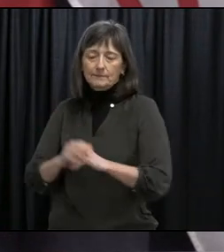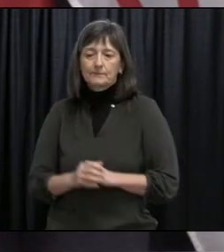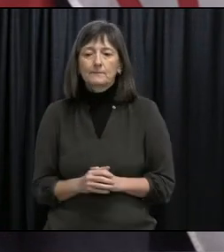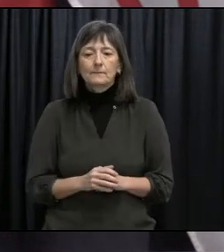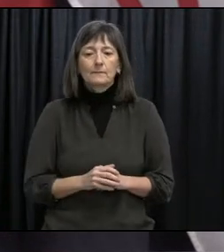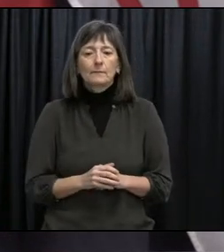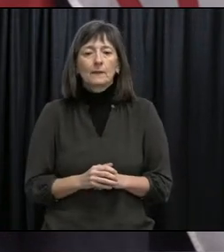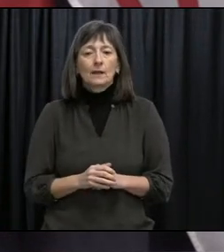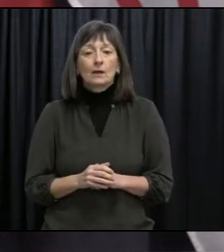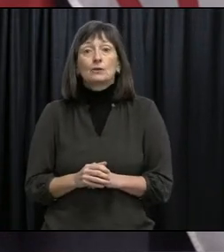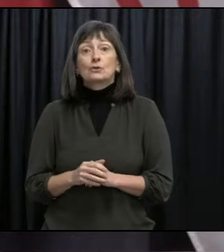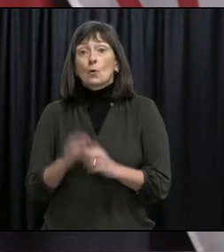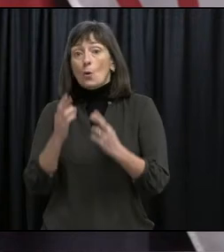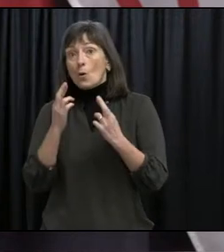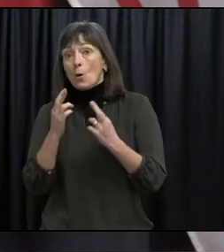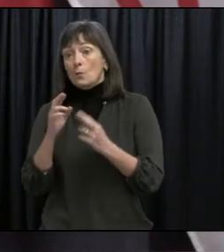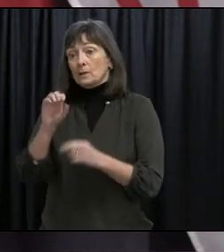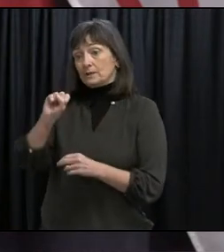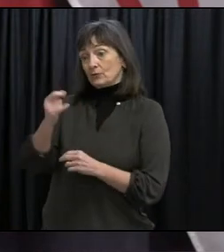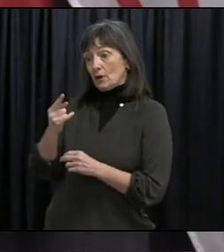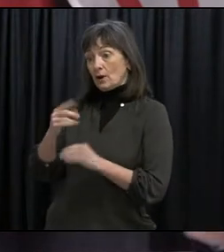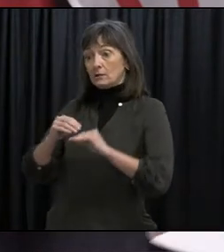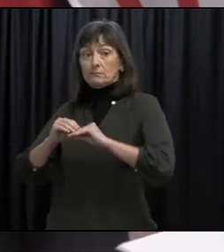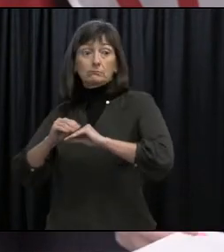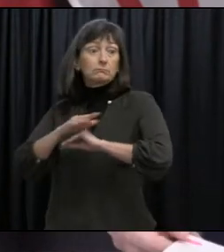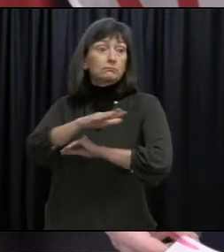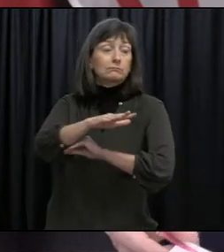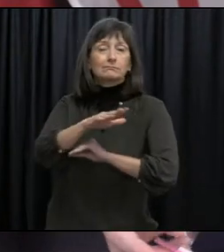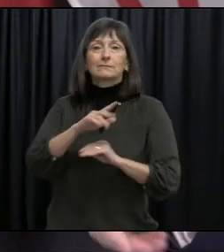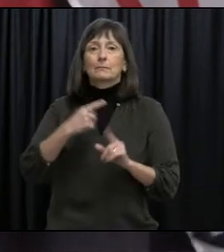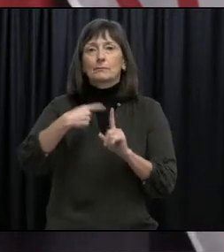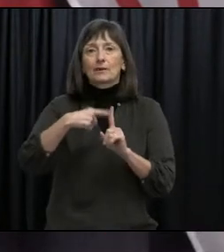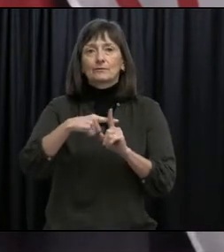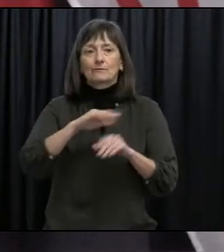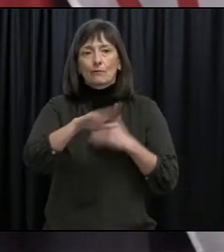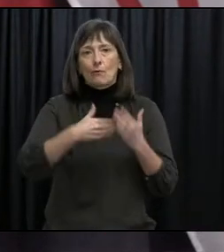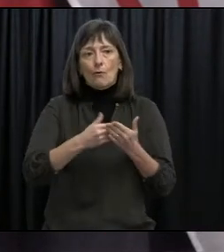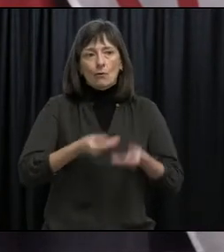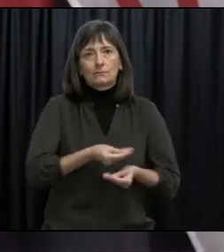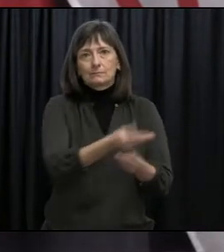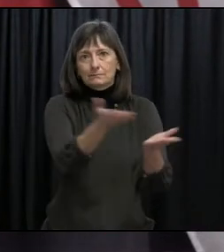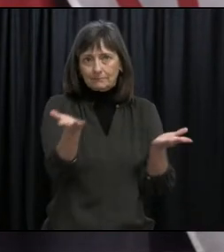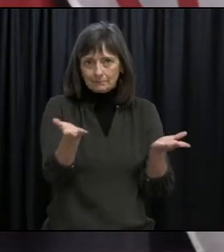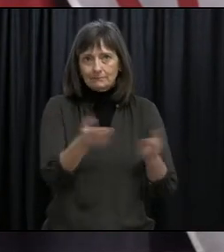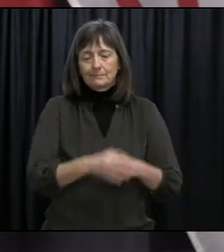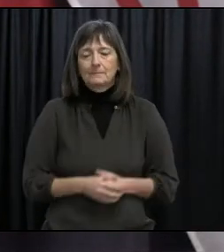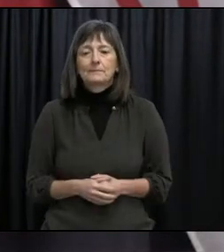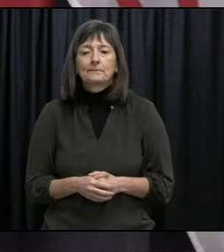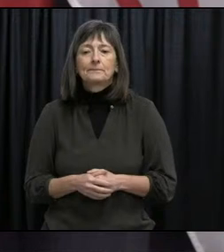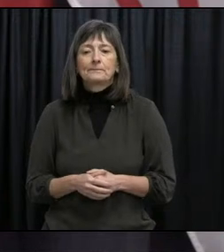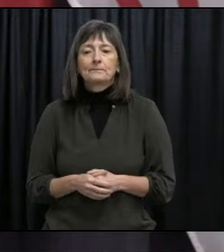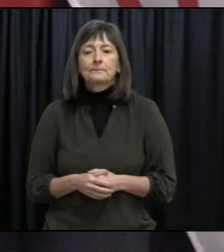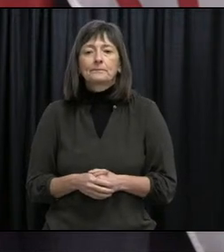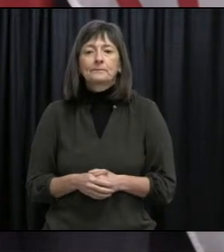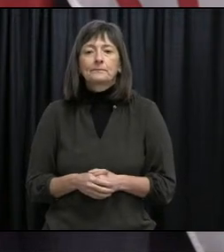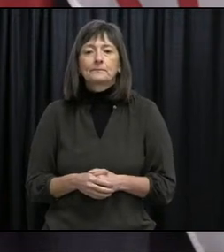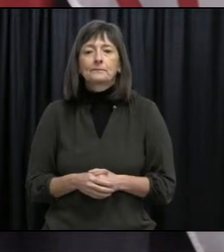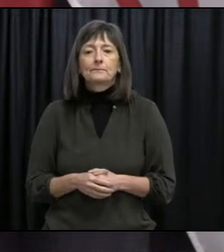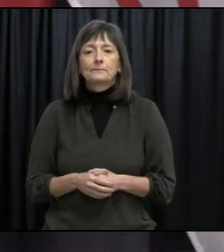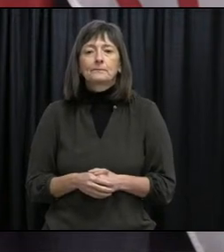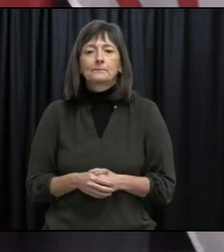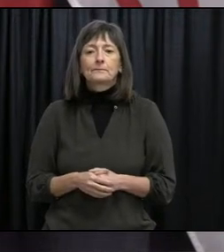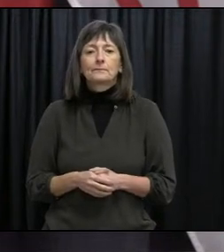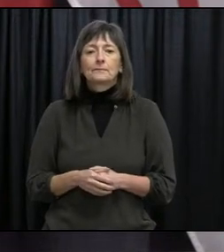that we hope carries through to all regions. We have learned a lot from the unexpected